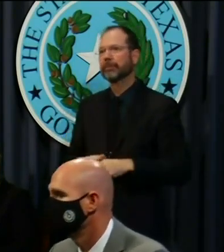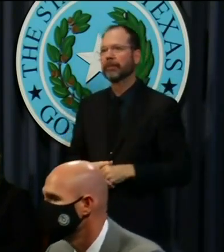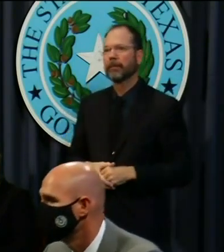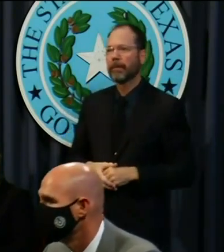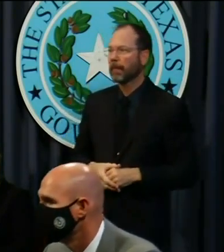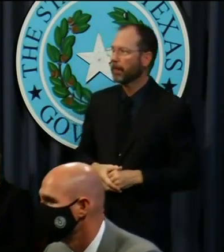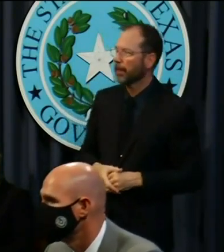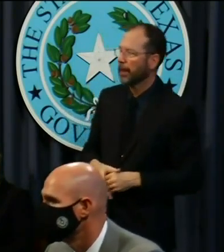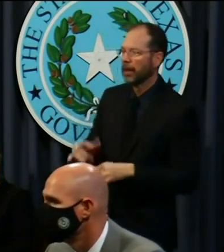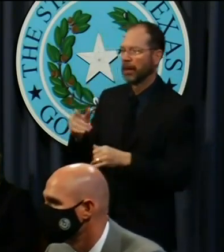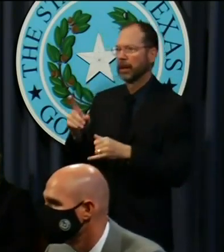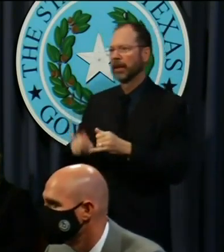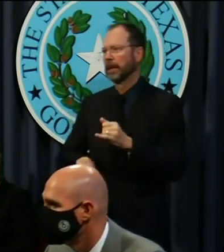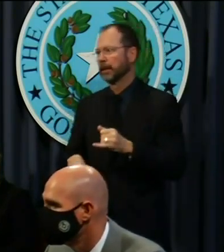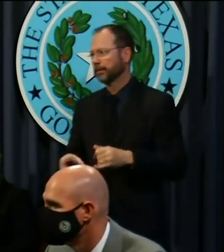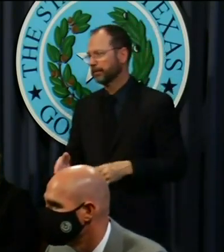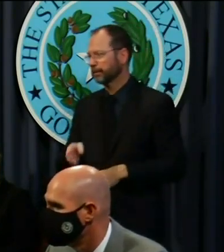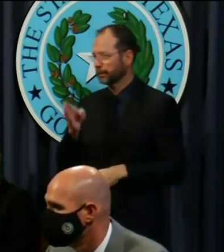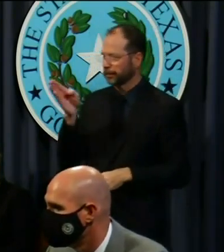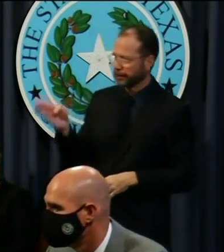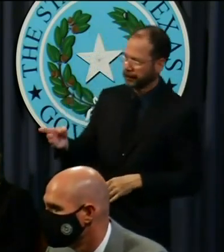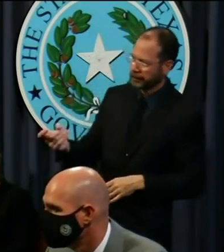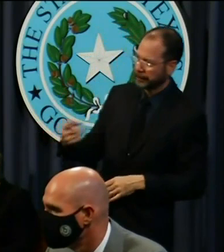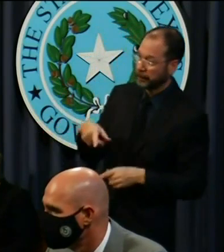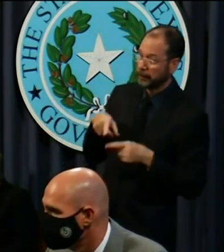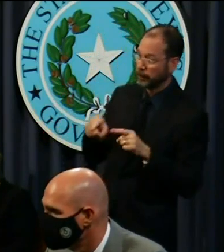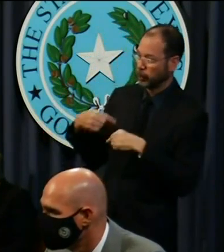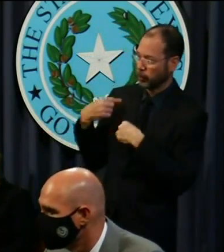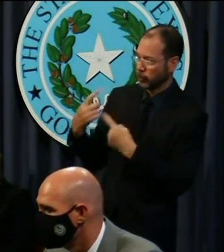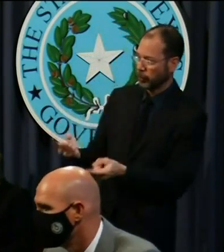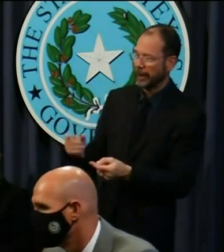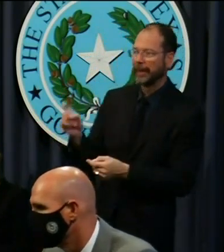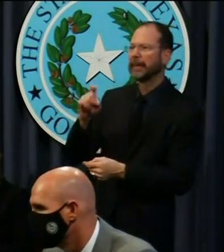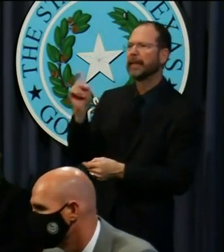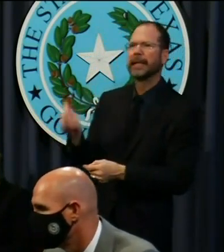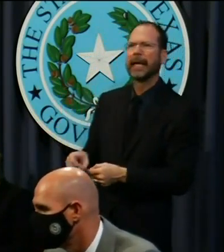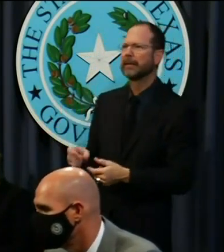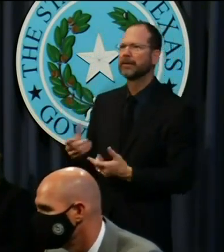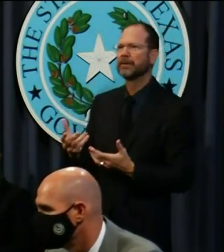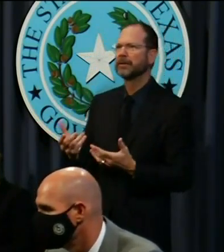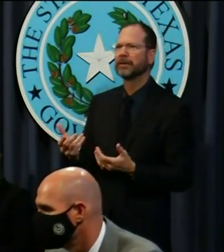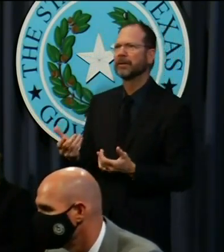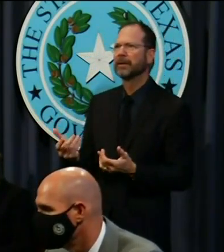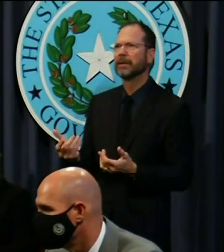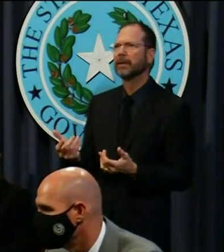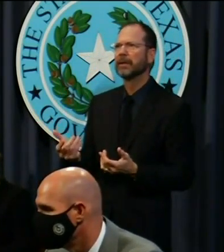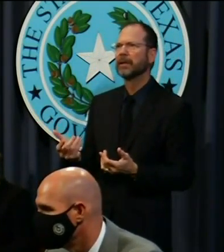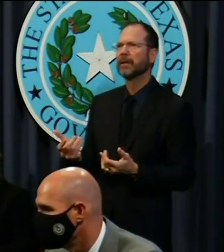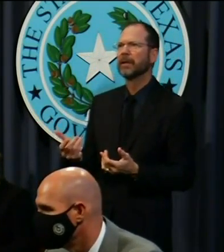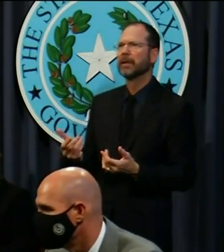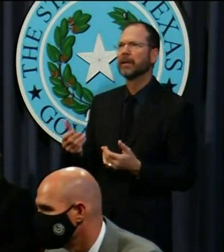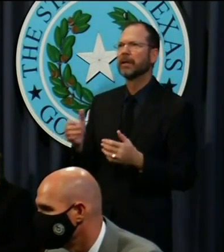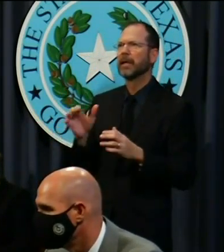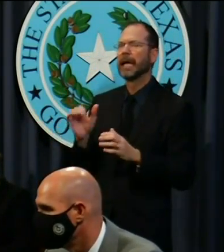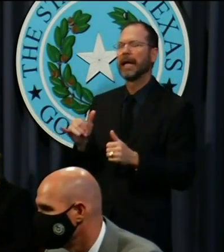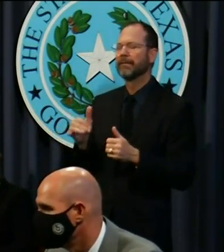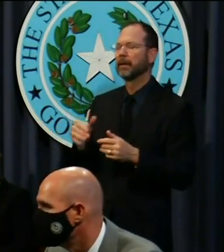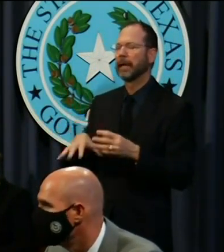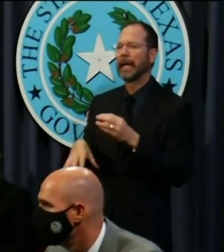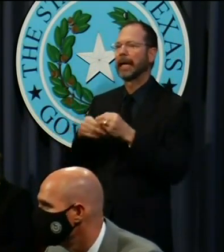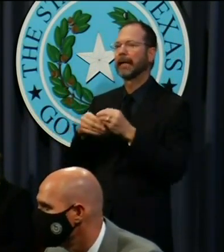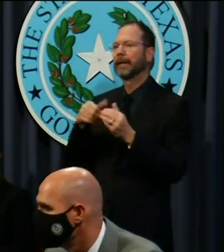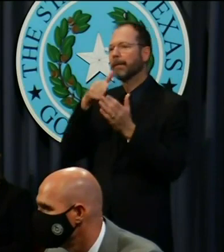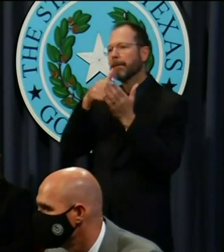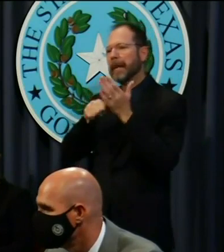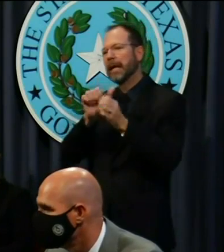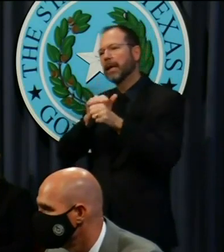Paul. Last question, Paul. Governor, throughout this pandemic, Texas has not expanded the availability. Well, dozens